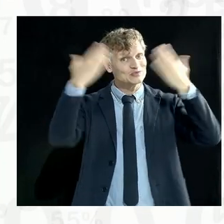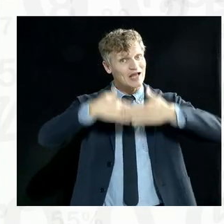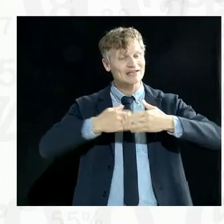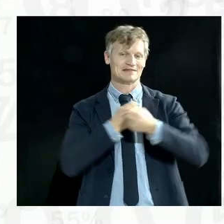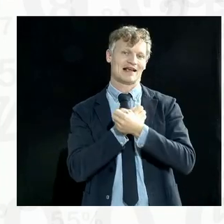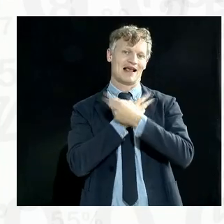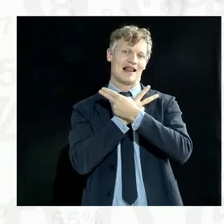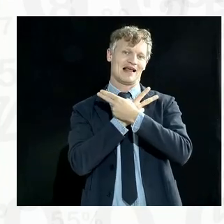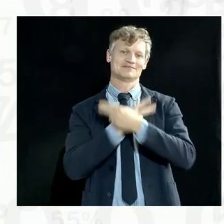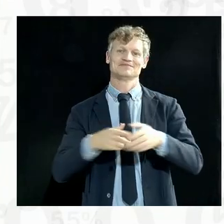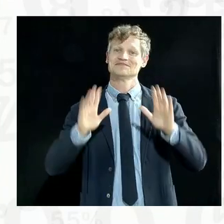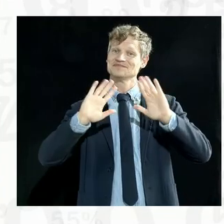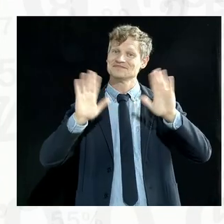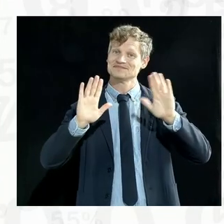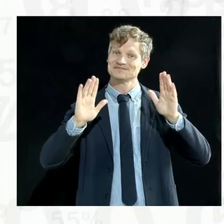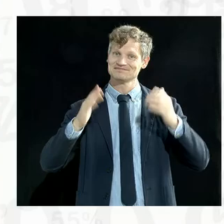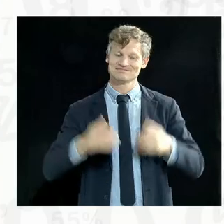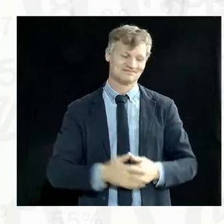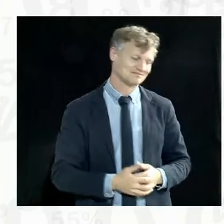gala evening. Thank you. Thank you.